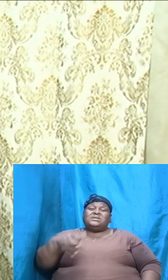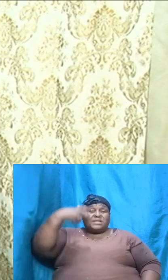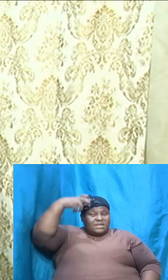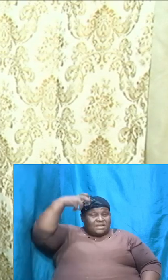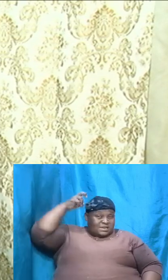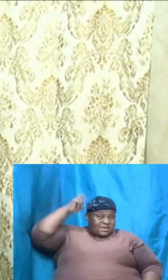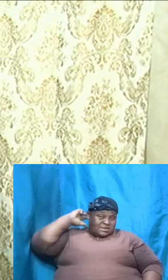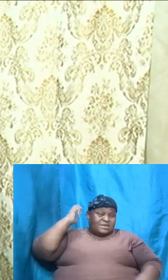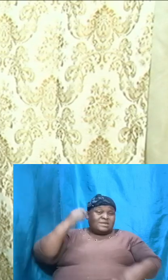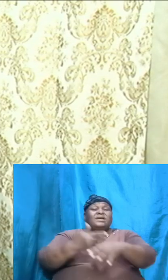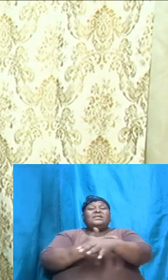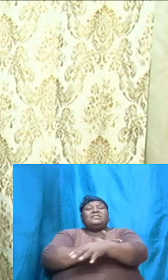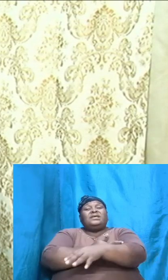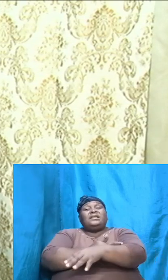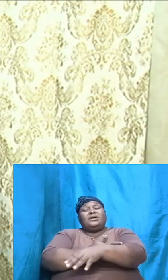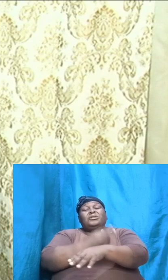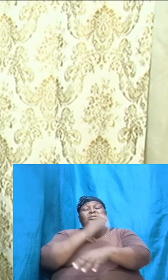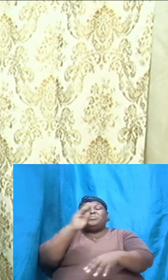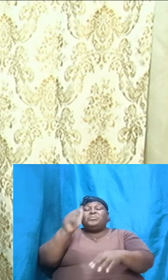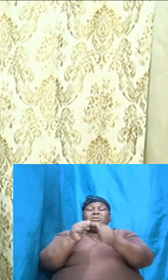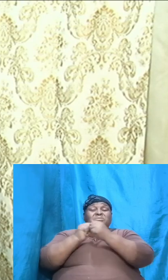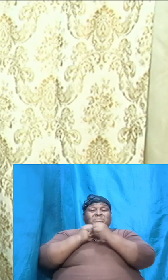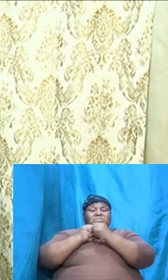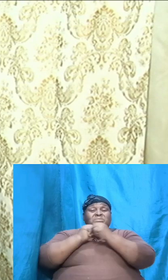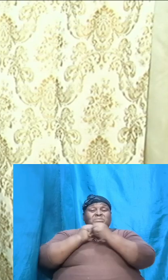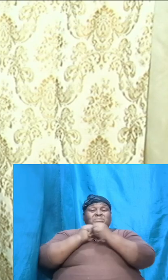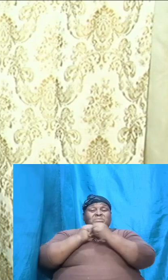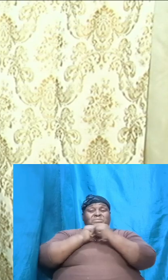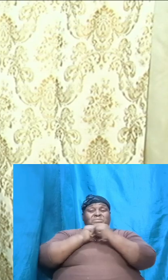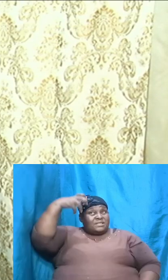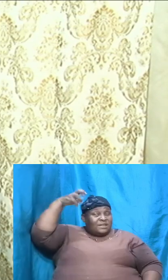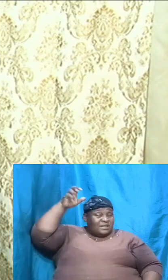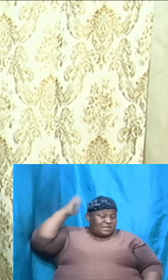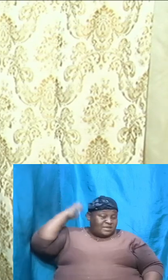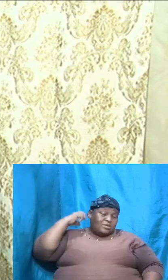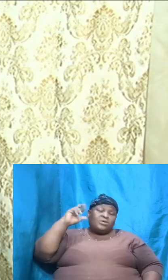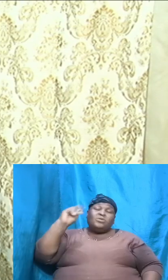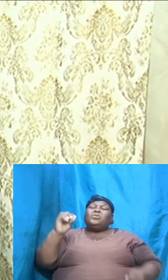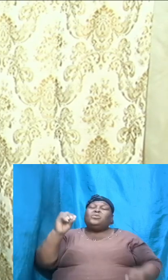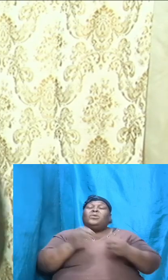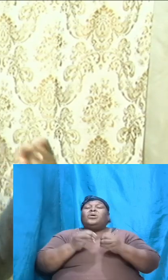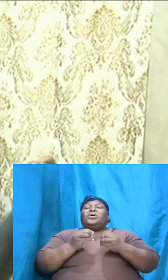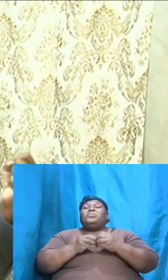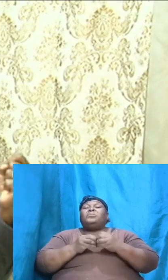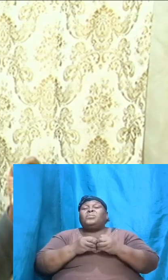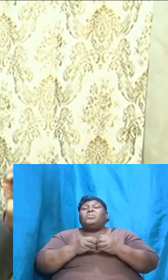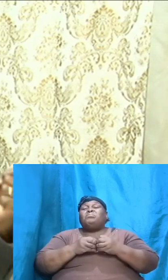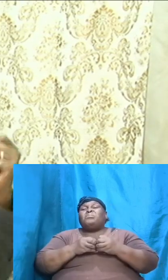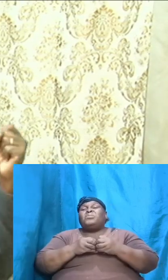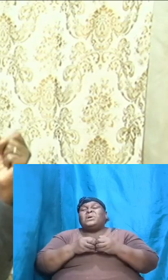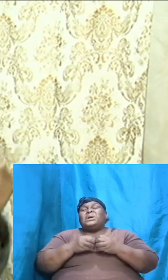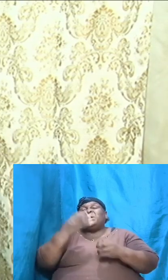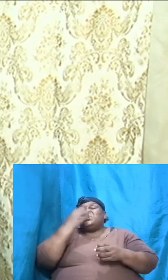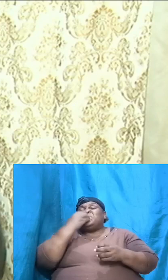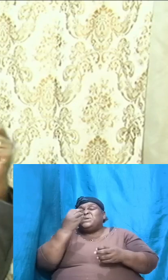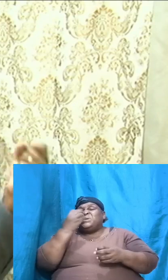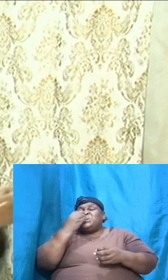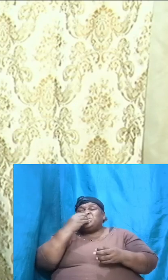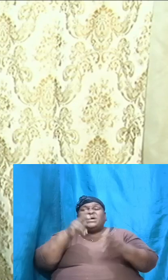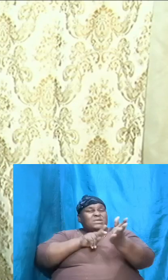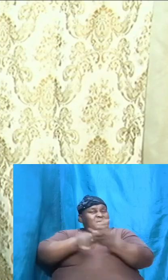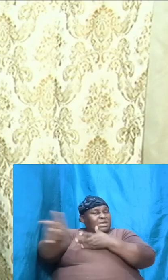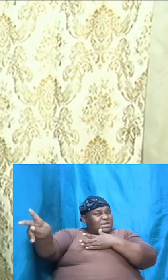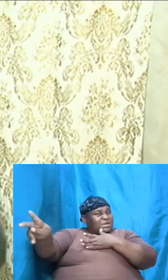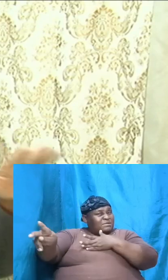the lamb will be together. The lion will no more tear flesh and devour and